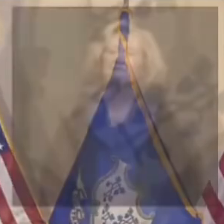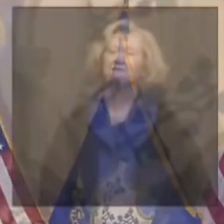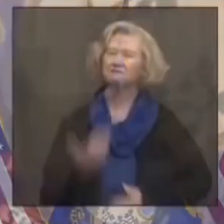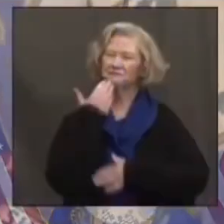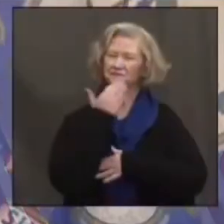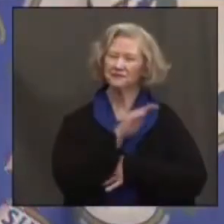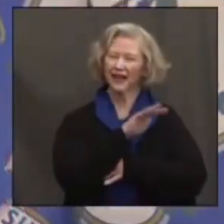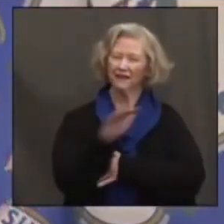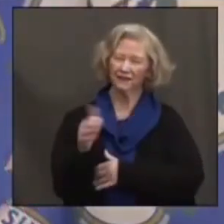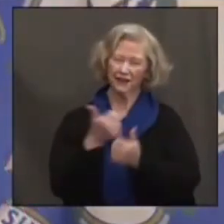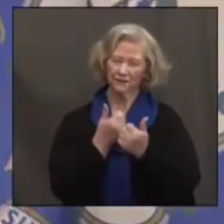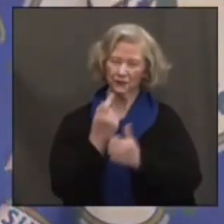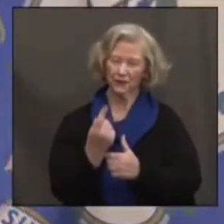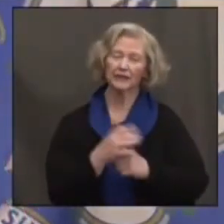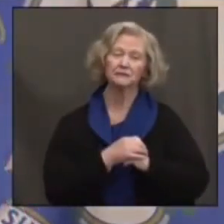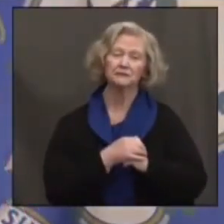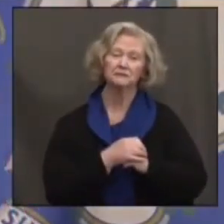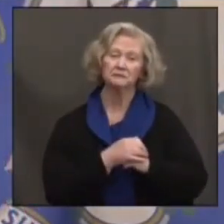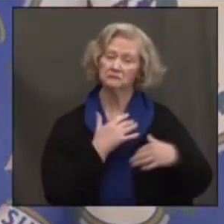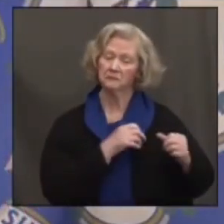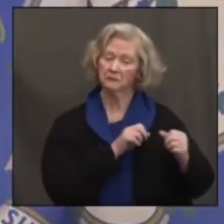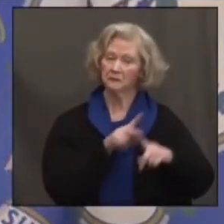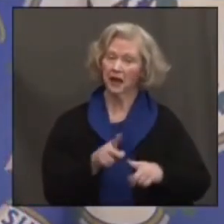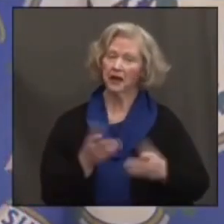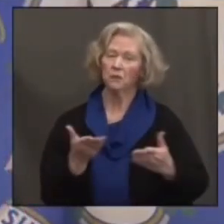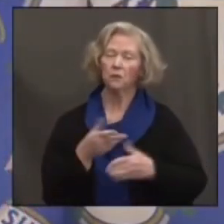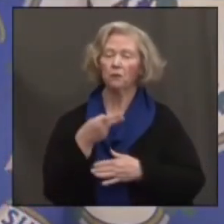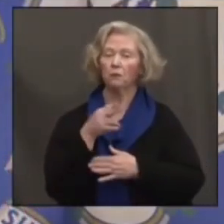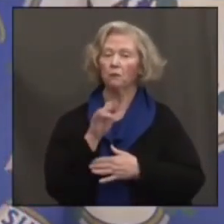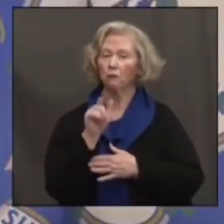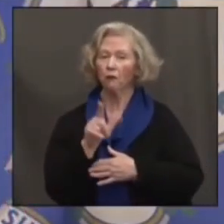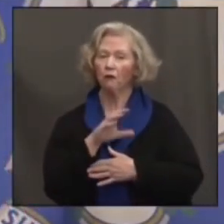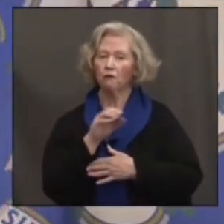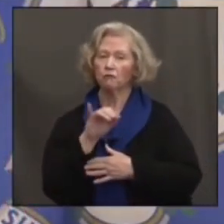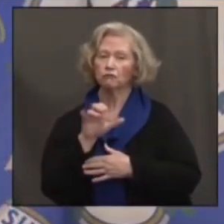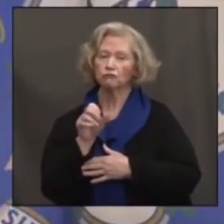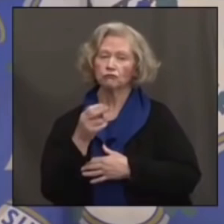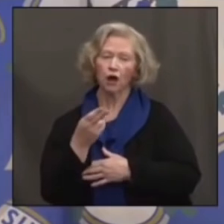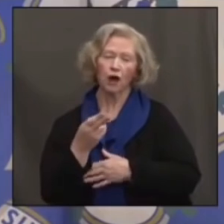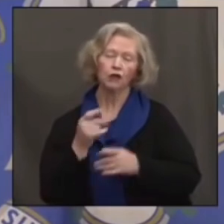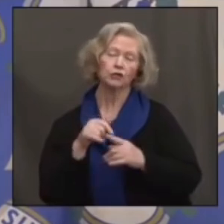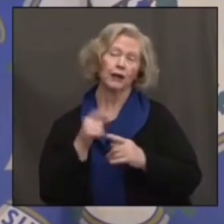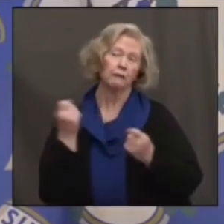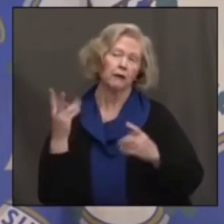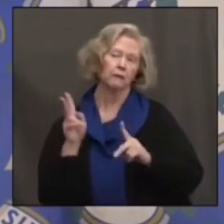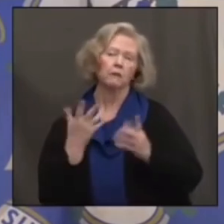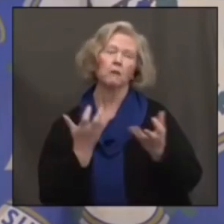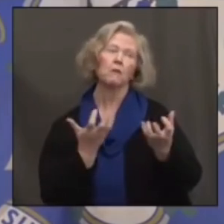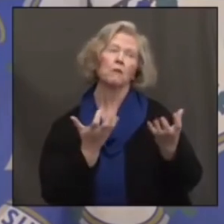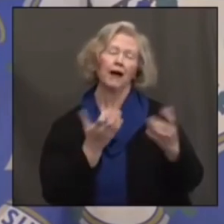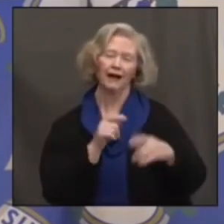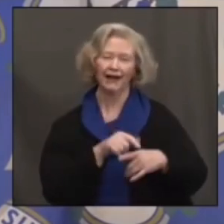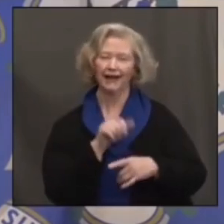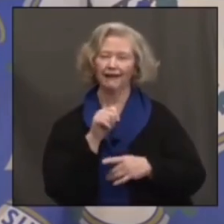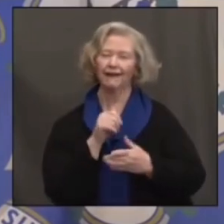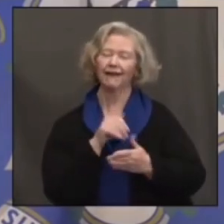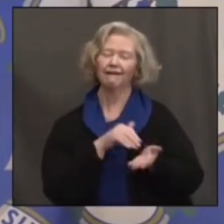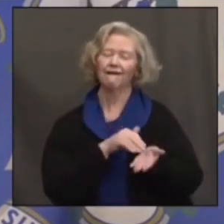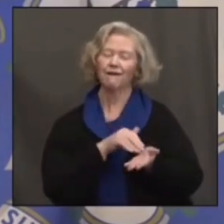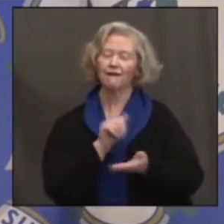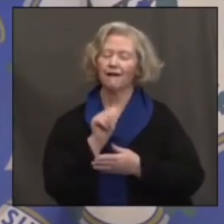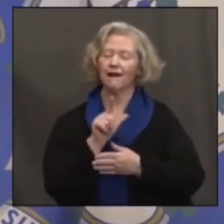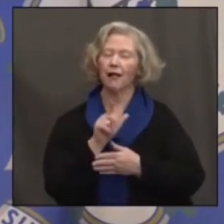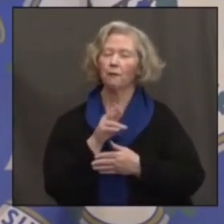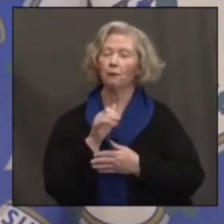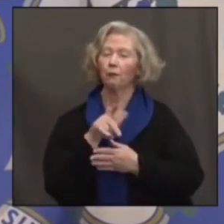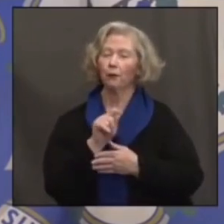Good afternoon, everybody. Back with Paul and Josh, and back by popular man, our great friend, Dr. Albert Coe.